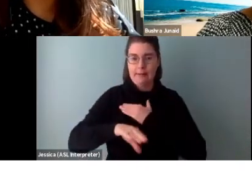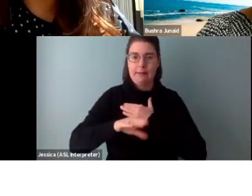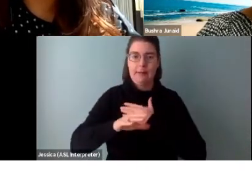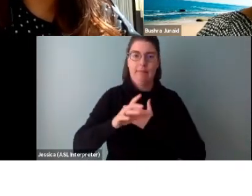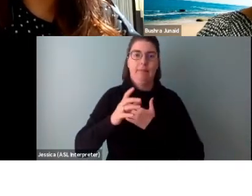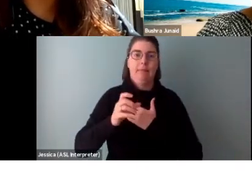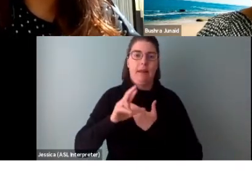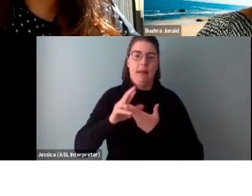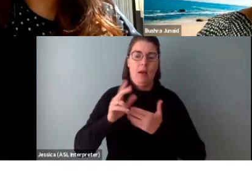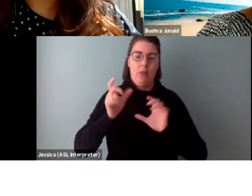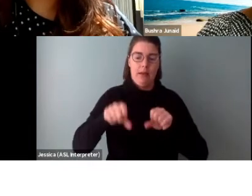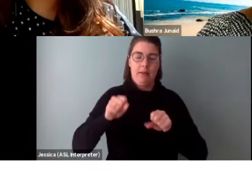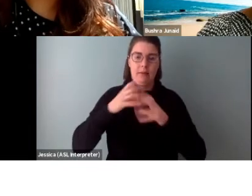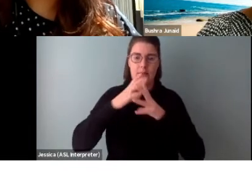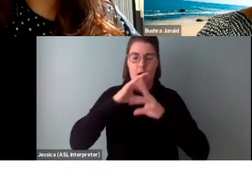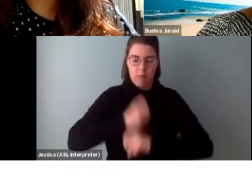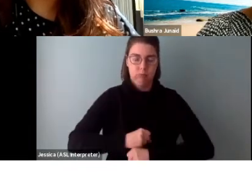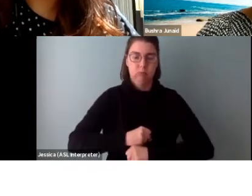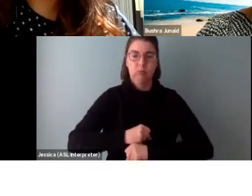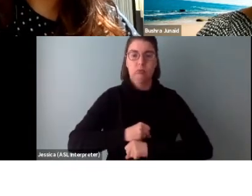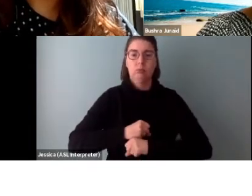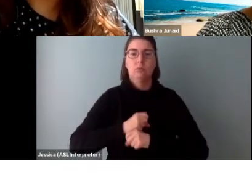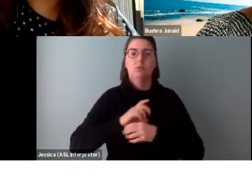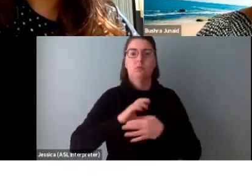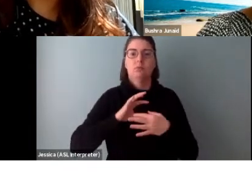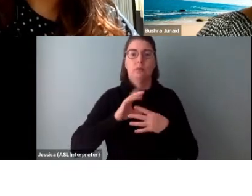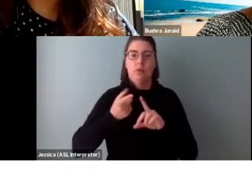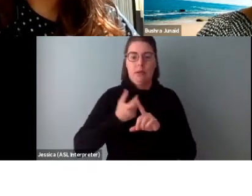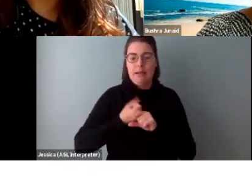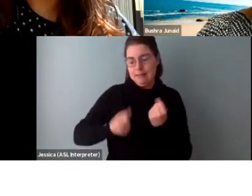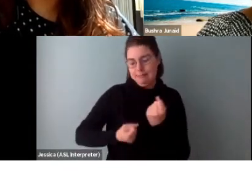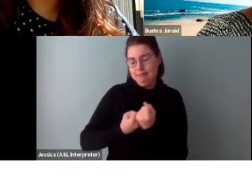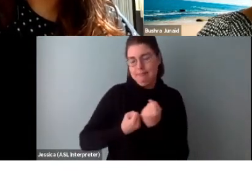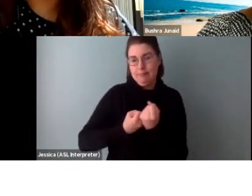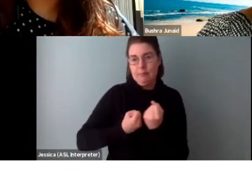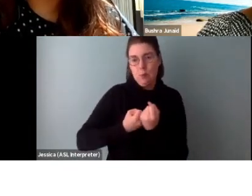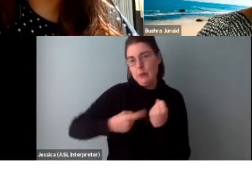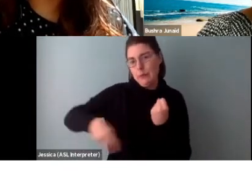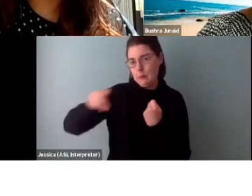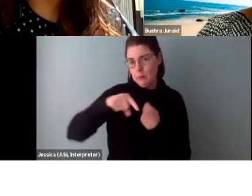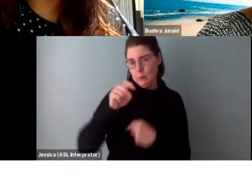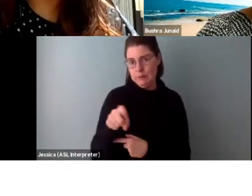how that can be removed in terms of getting the assistance that you need.